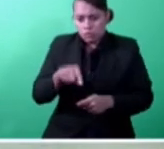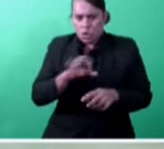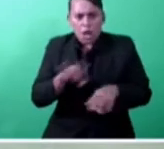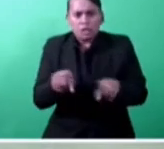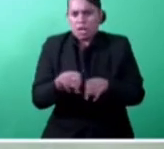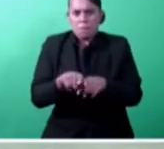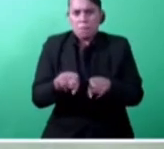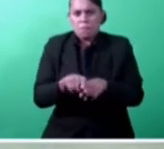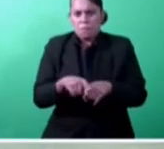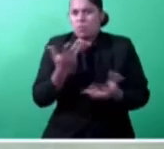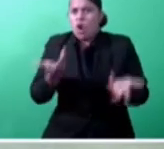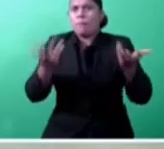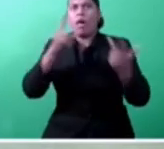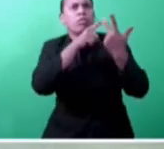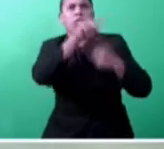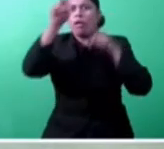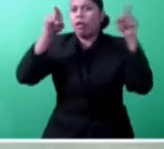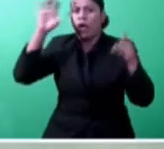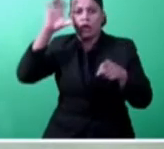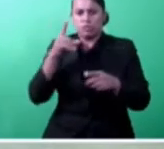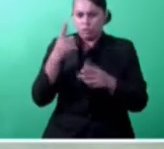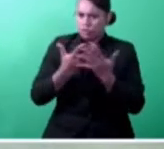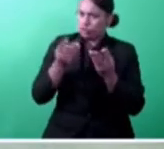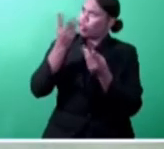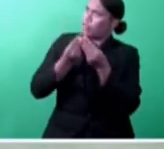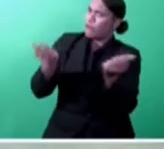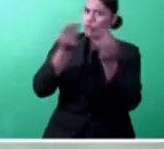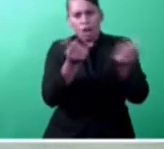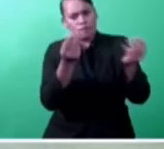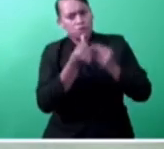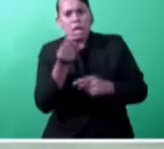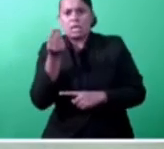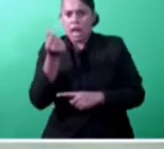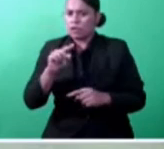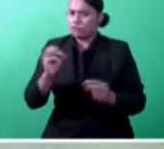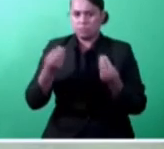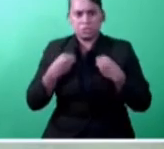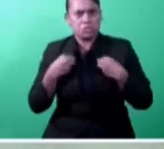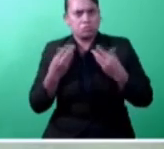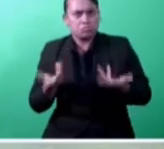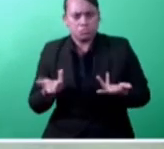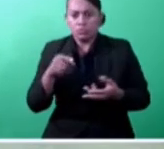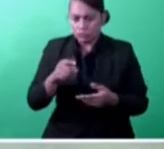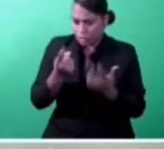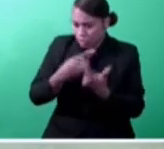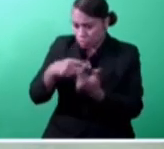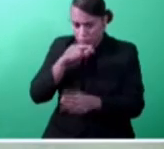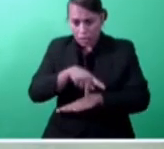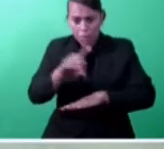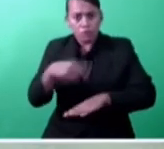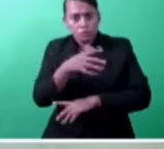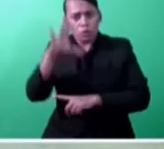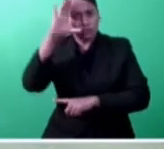countries participating in the ease of doing business process. Other Pacific Island countries have dropped at a